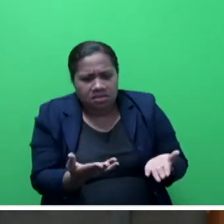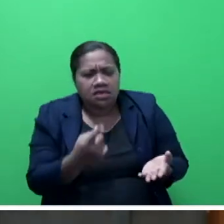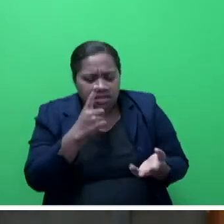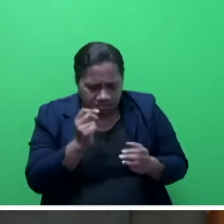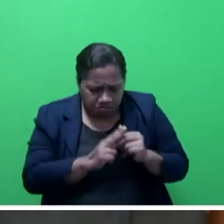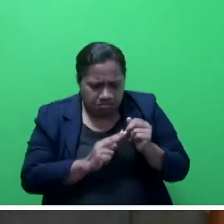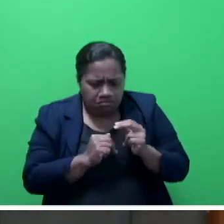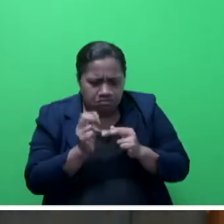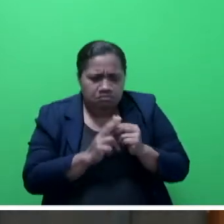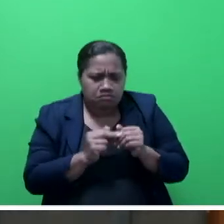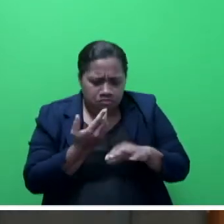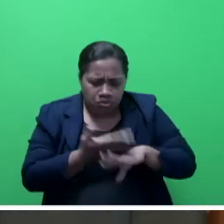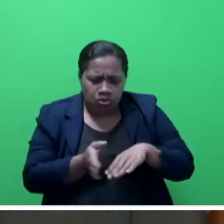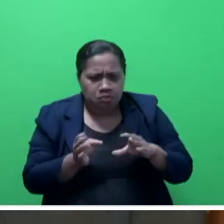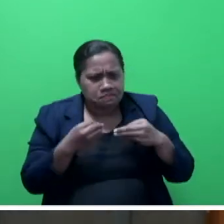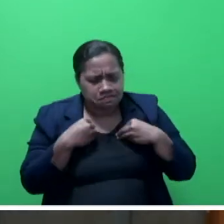skills and experiences.